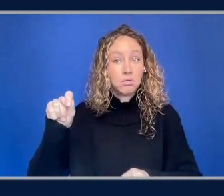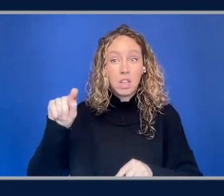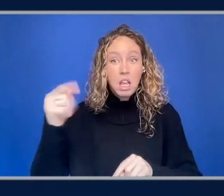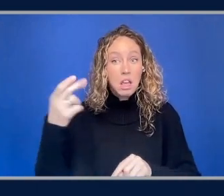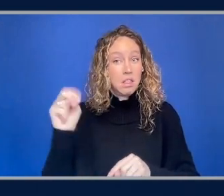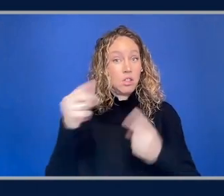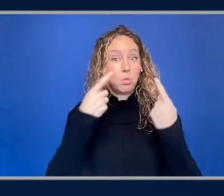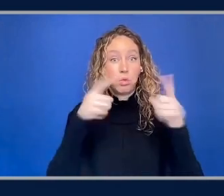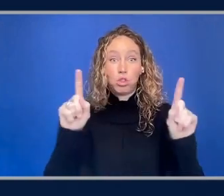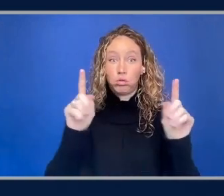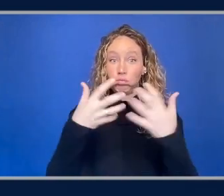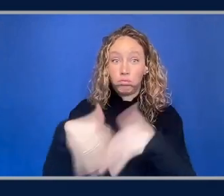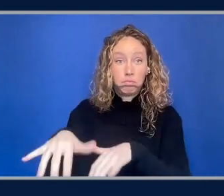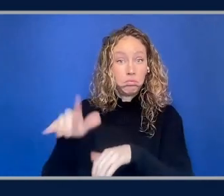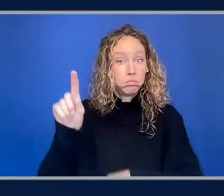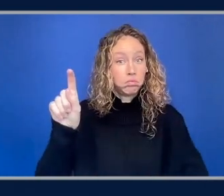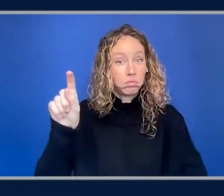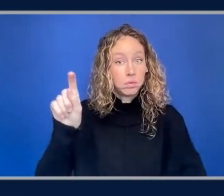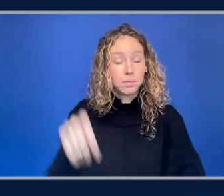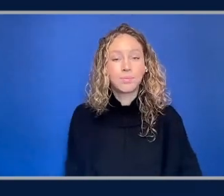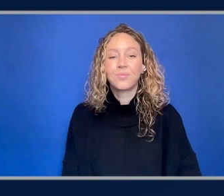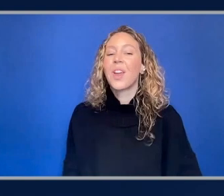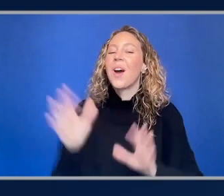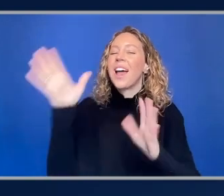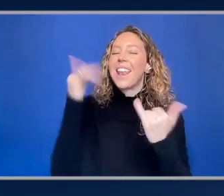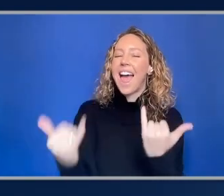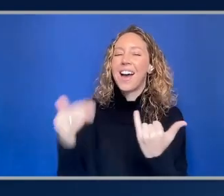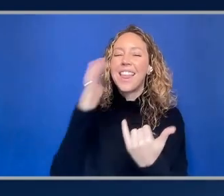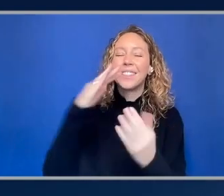out of the box now that we're getting to the technical